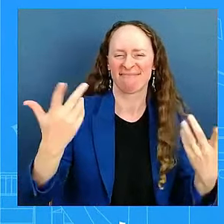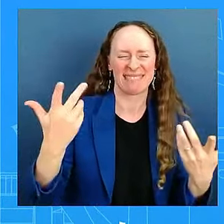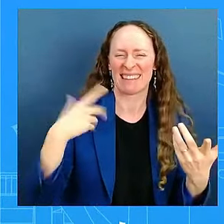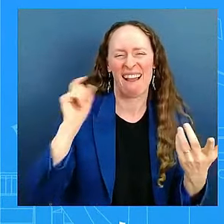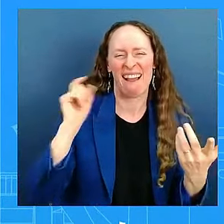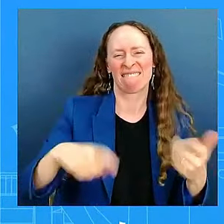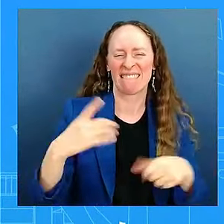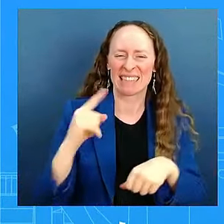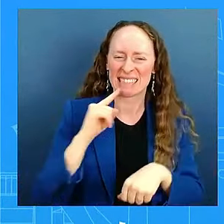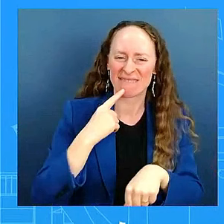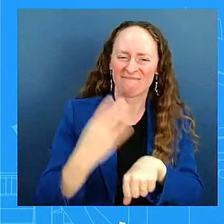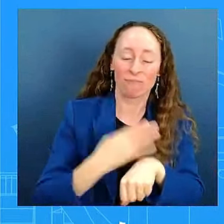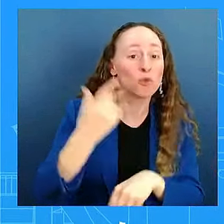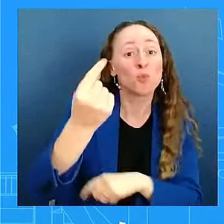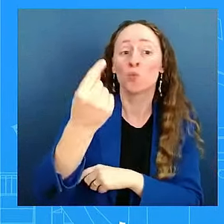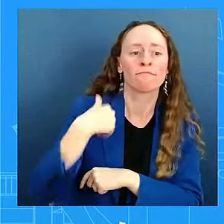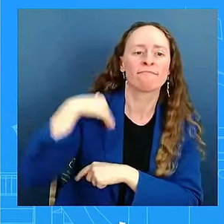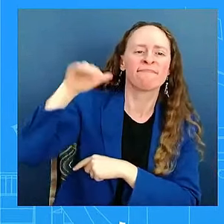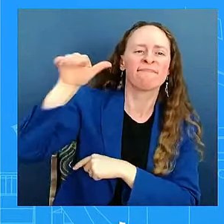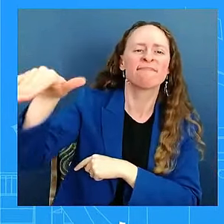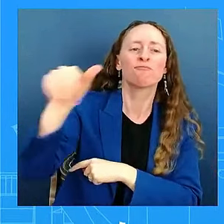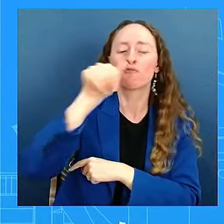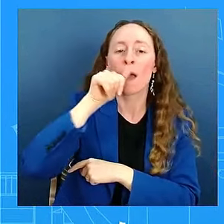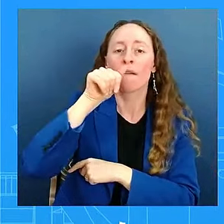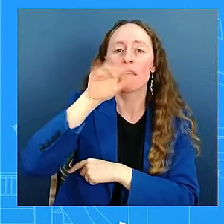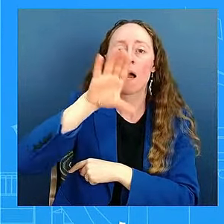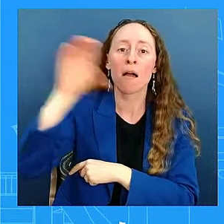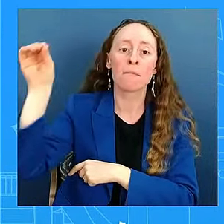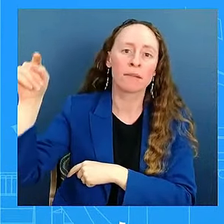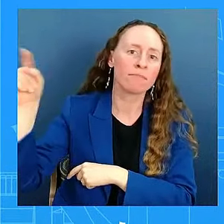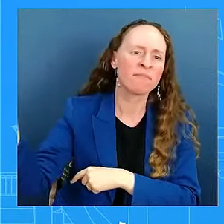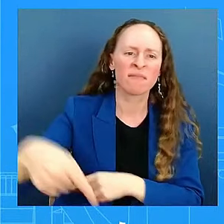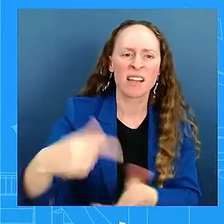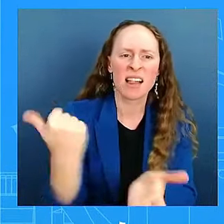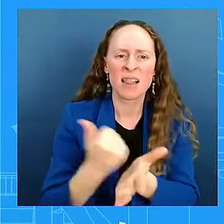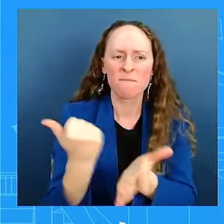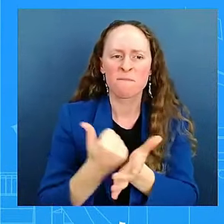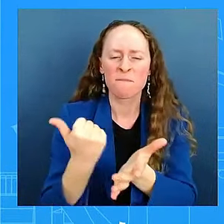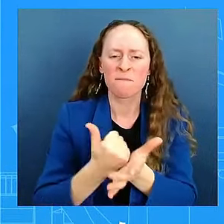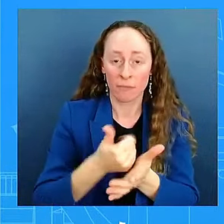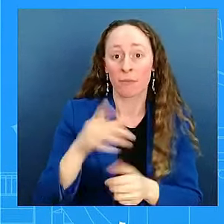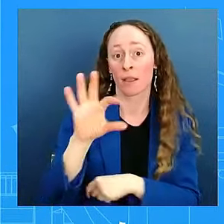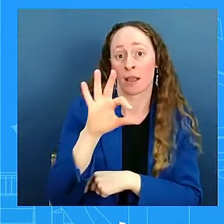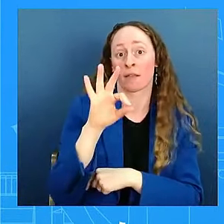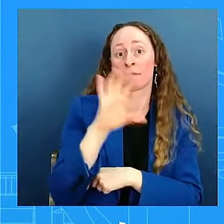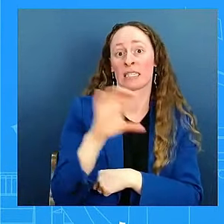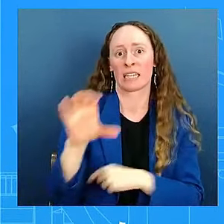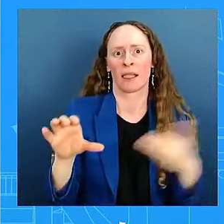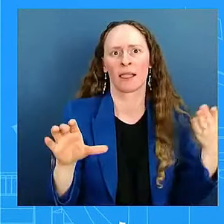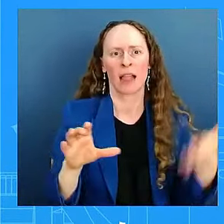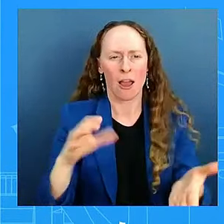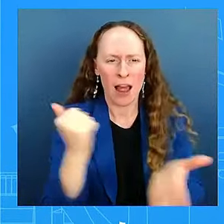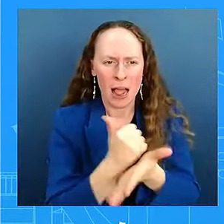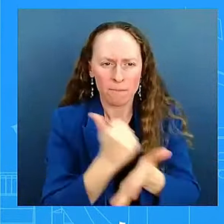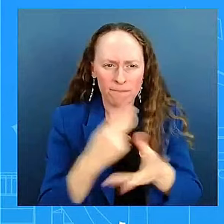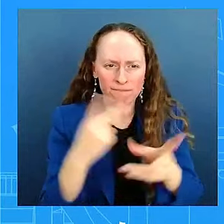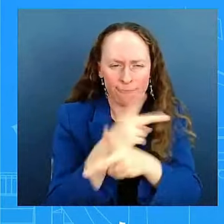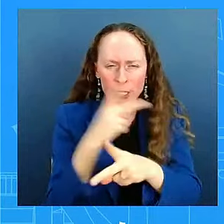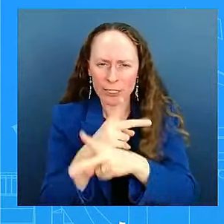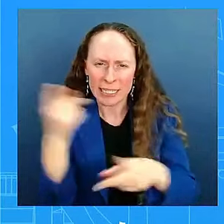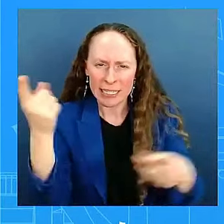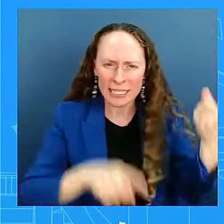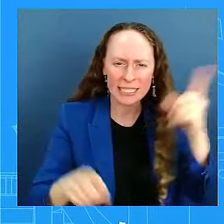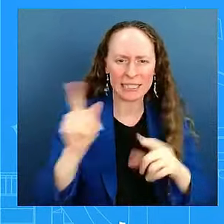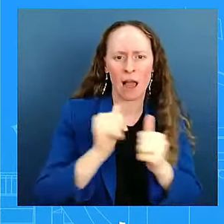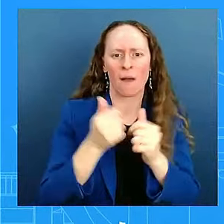as well as the FCC, to ensure that we can rebuild communication towers.